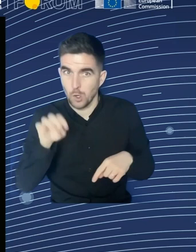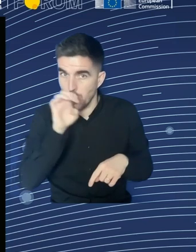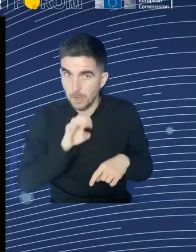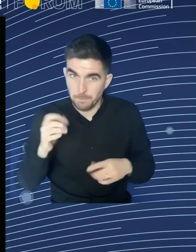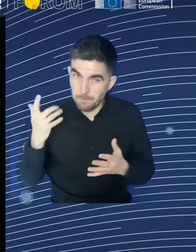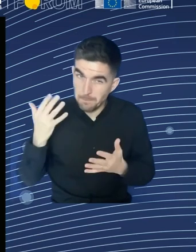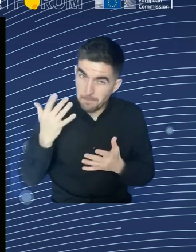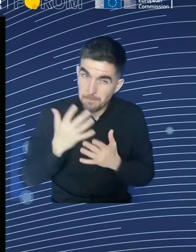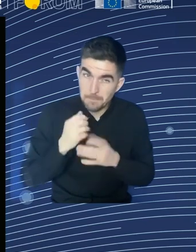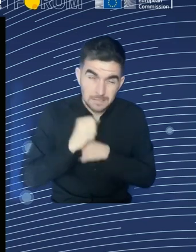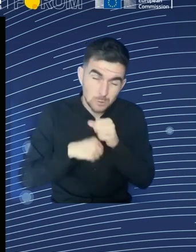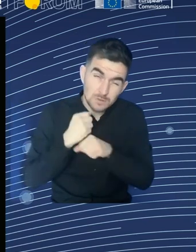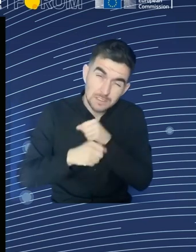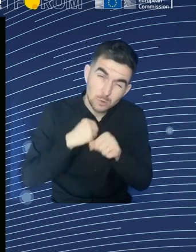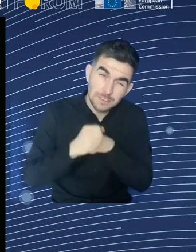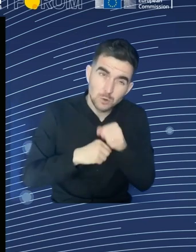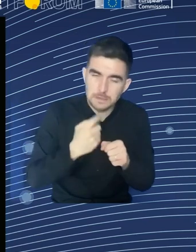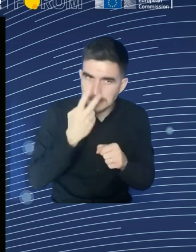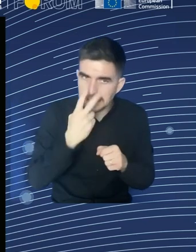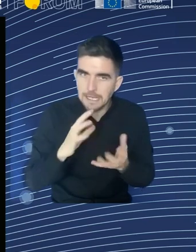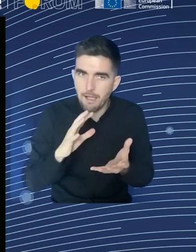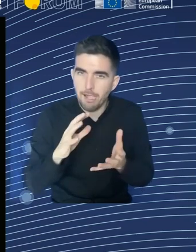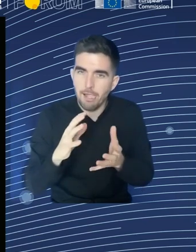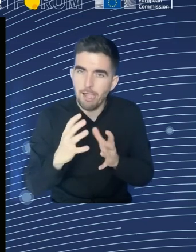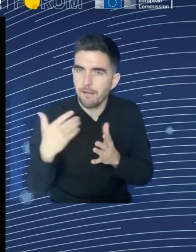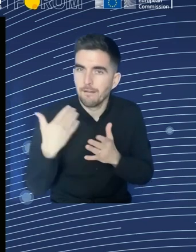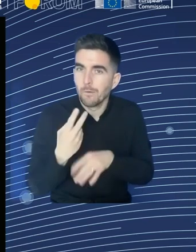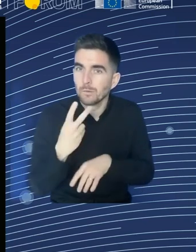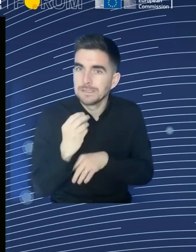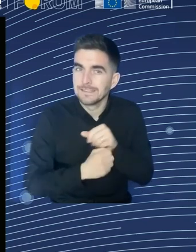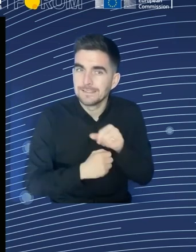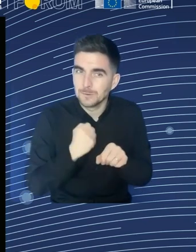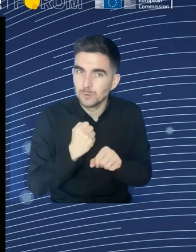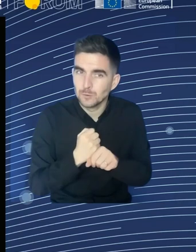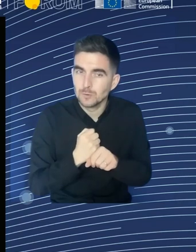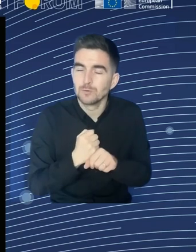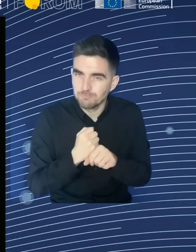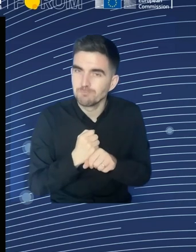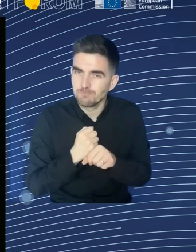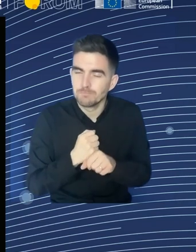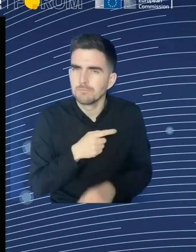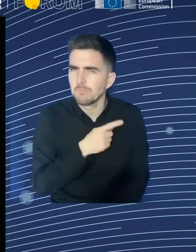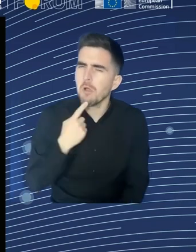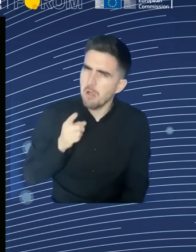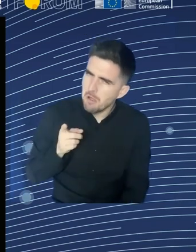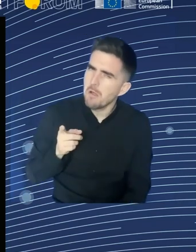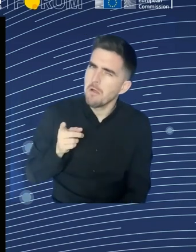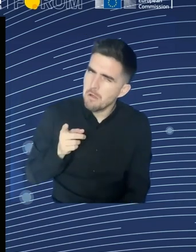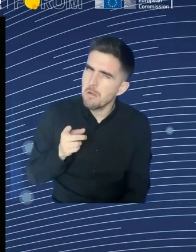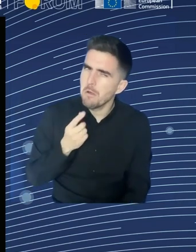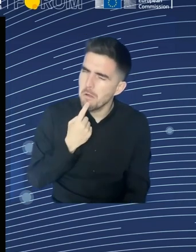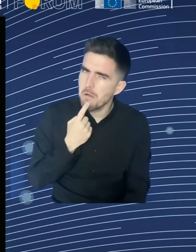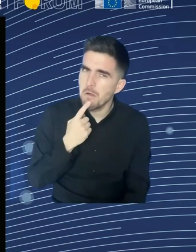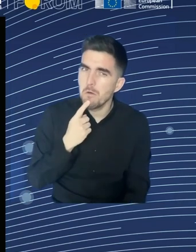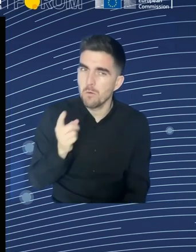measures, because I think we'll probably come back to talking about voters and what people will vote for, because that obviously, in a democratic society, has